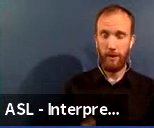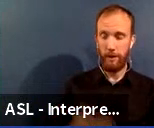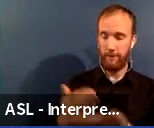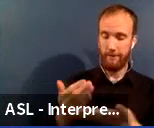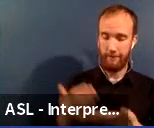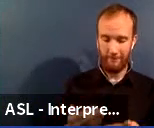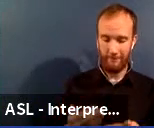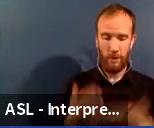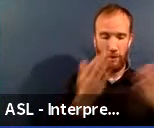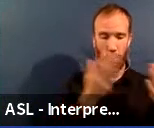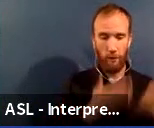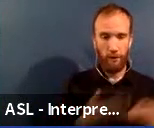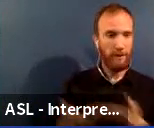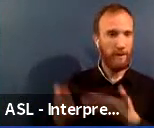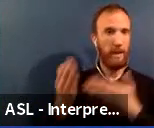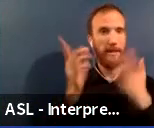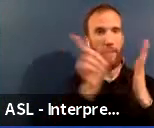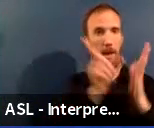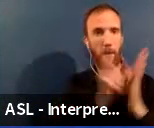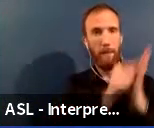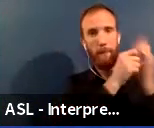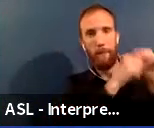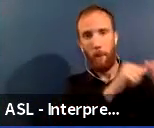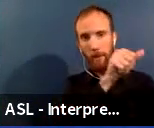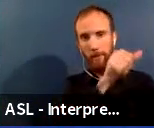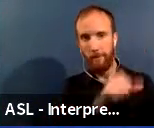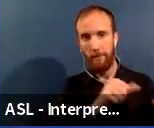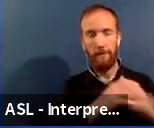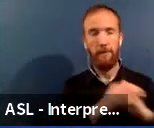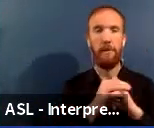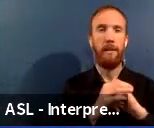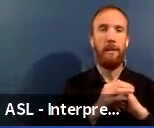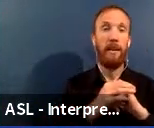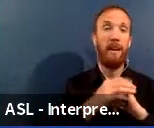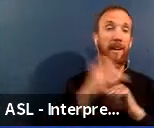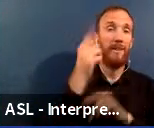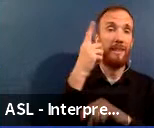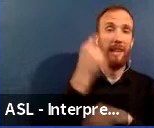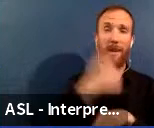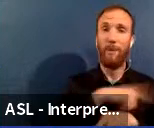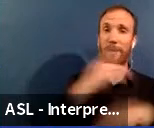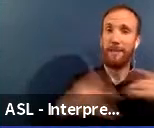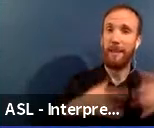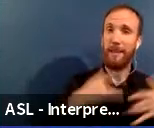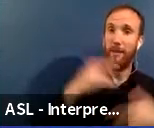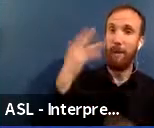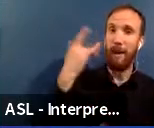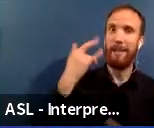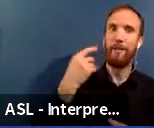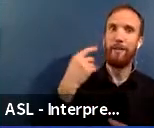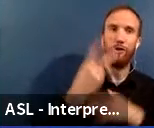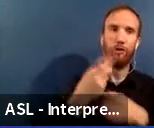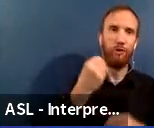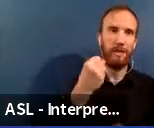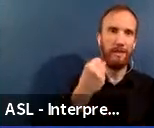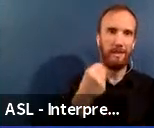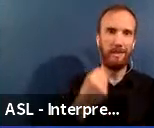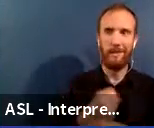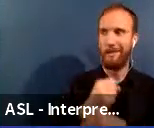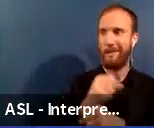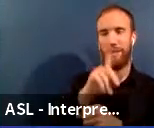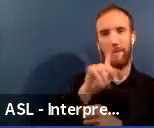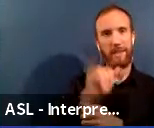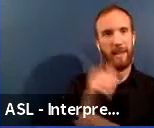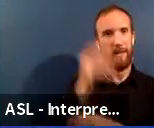We'll organize it. We will publish that information. Know that we're excited because this gives us two years worth of data to hear from people in their